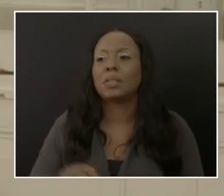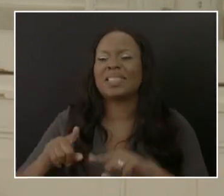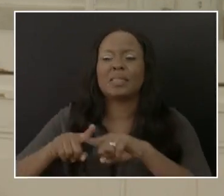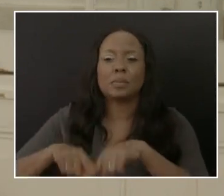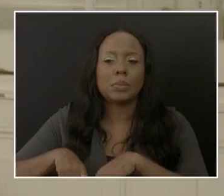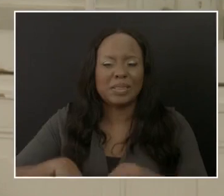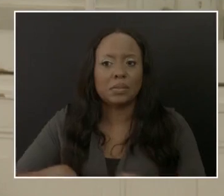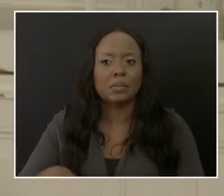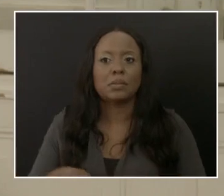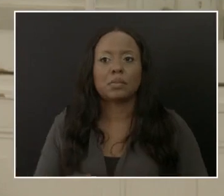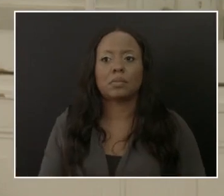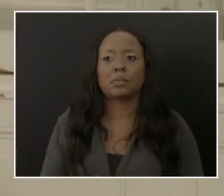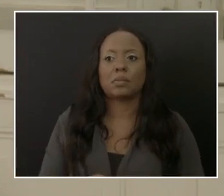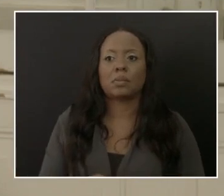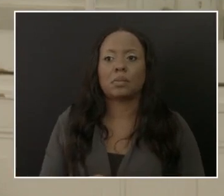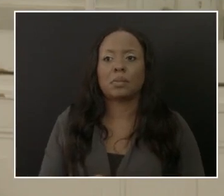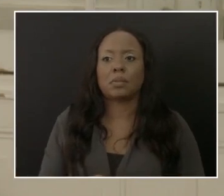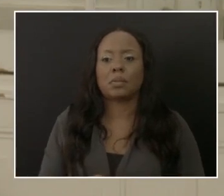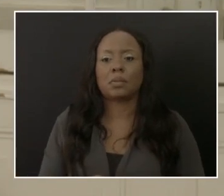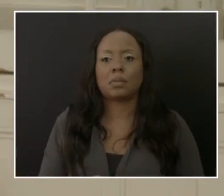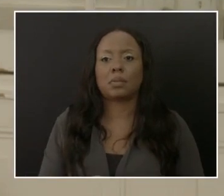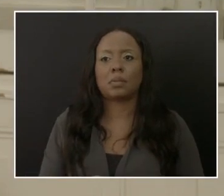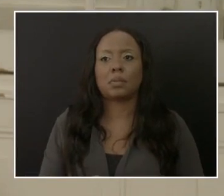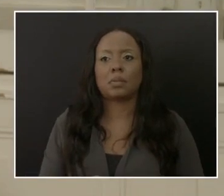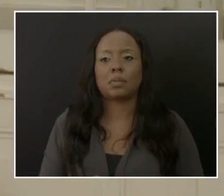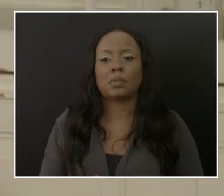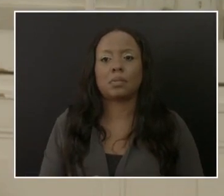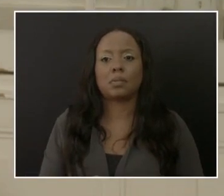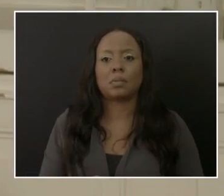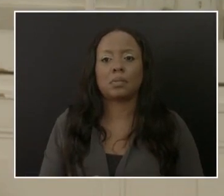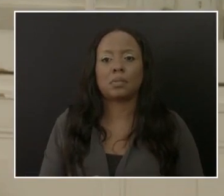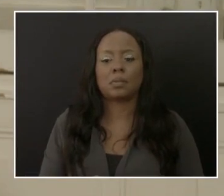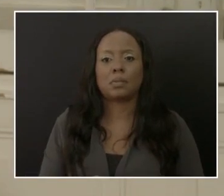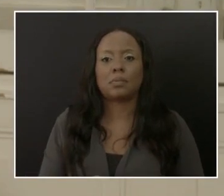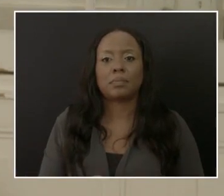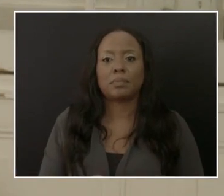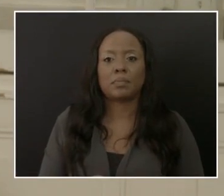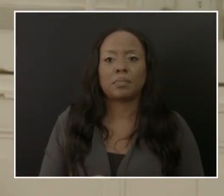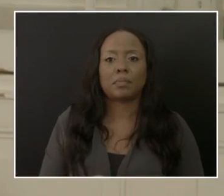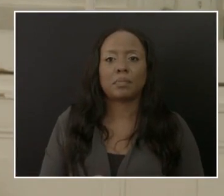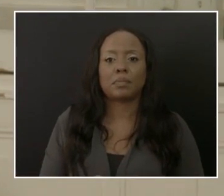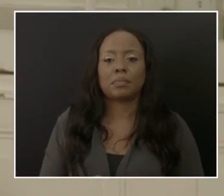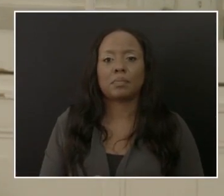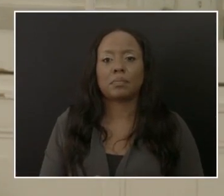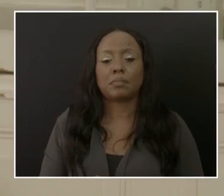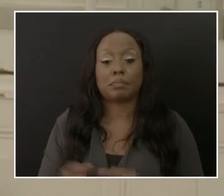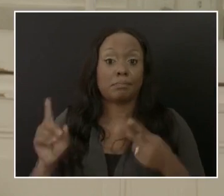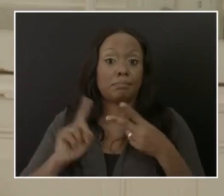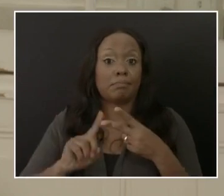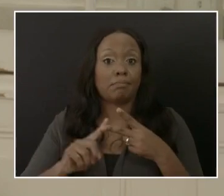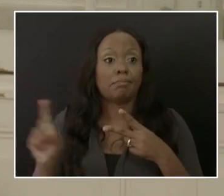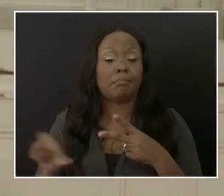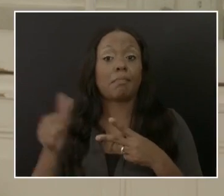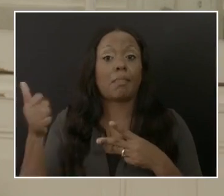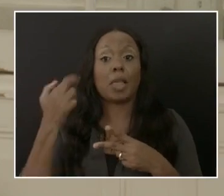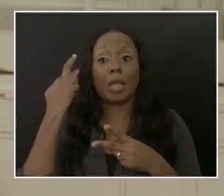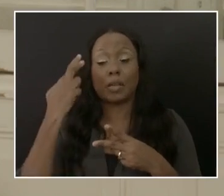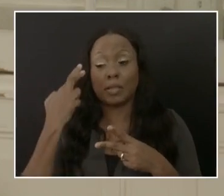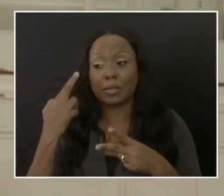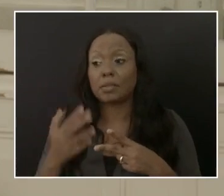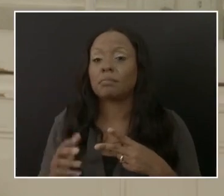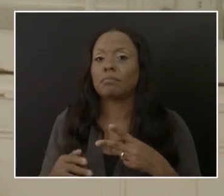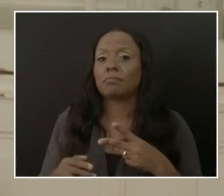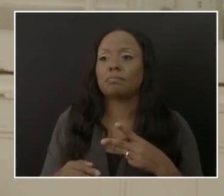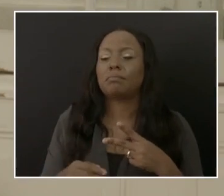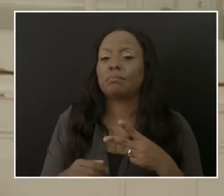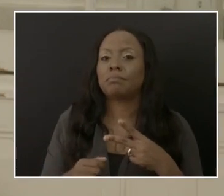The other reason why the numbers have gone down is Ronald alluded to